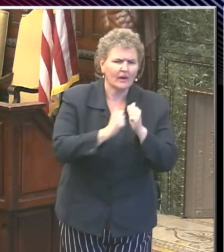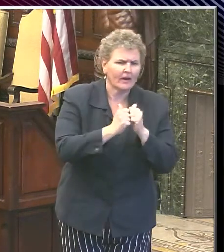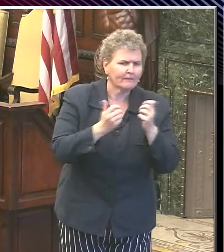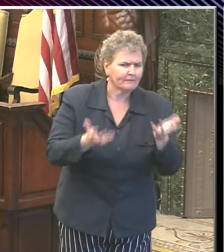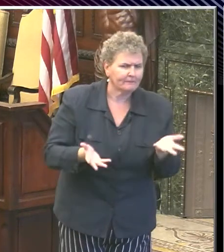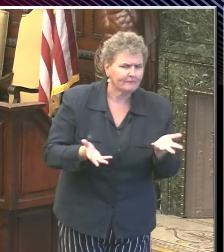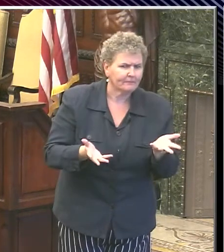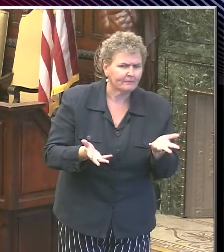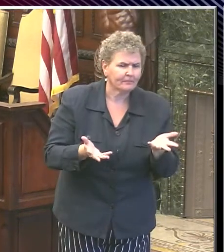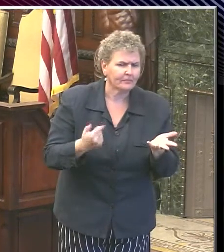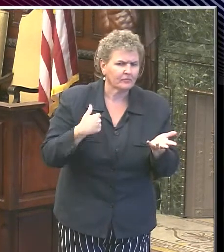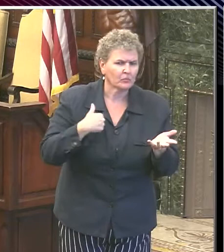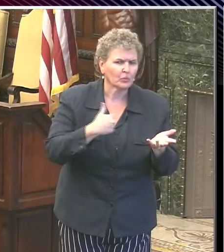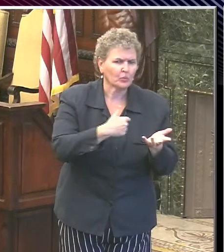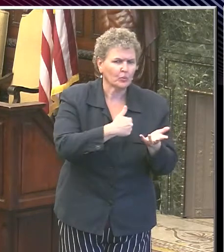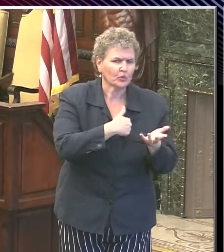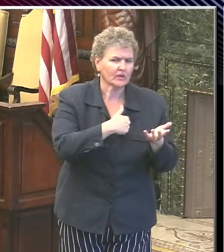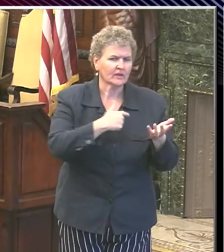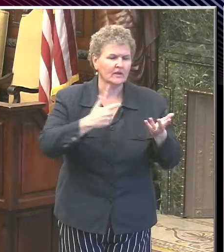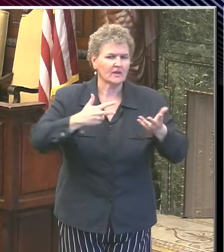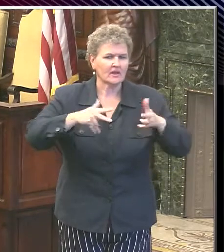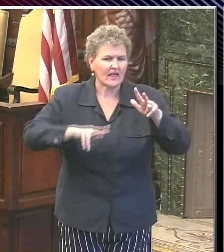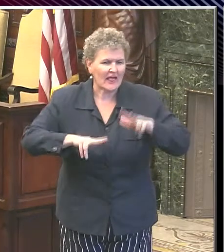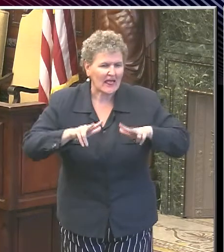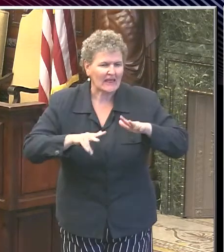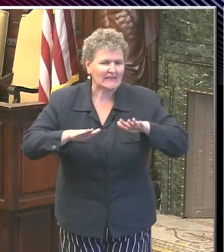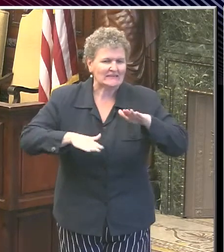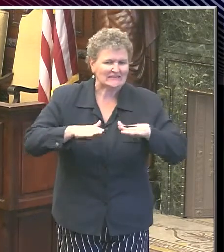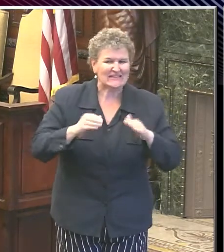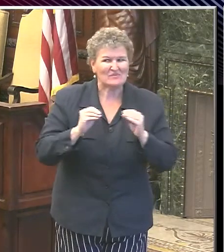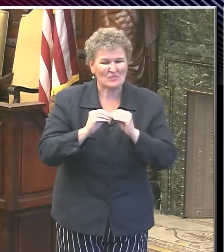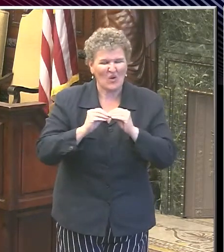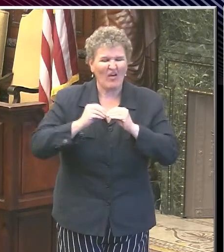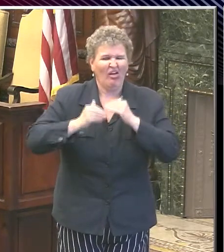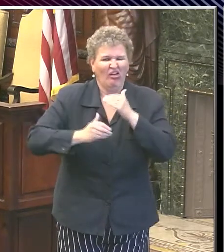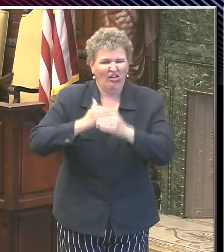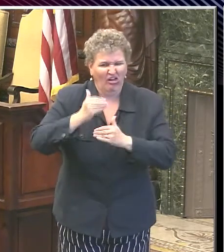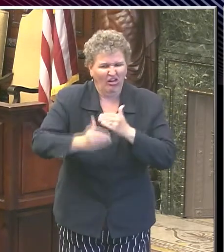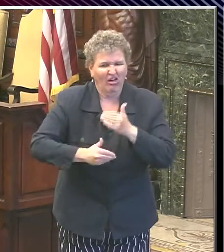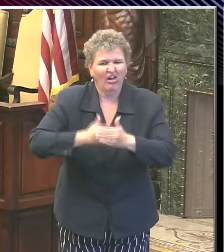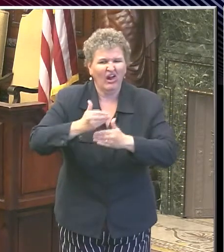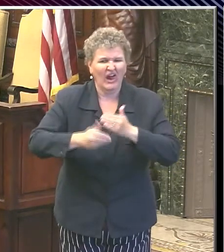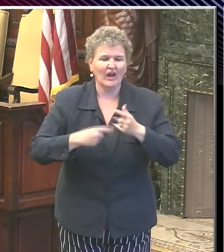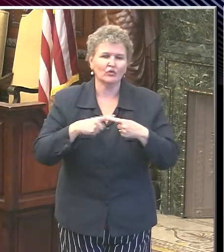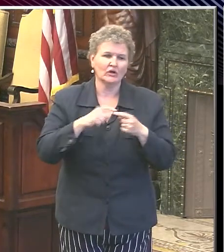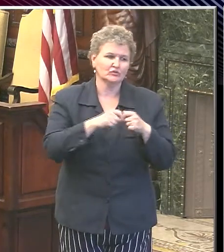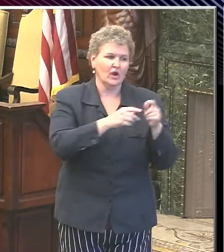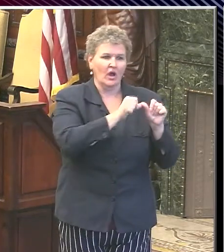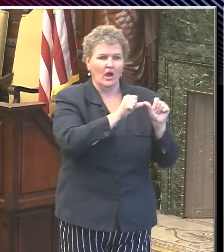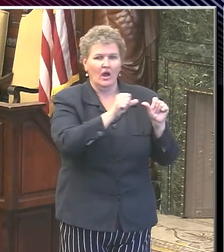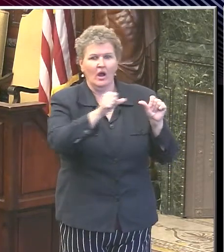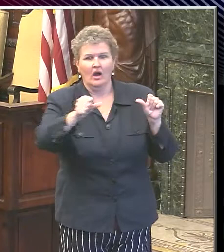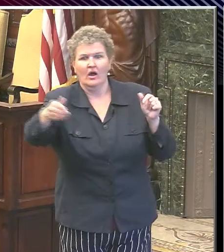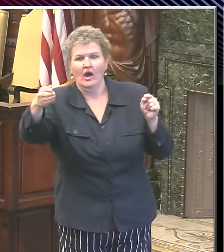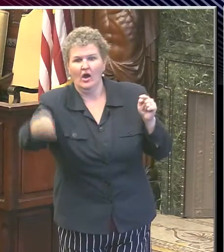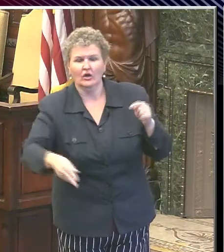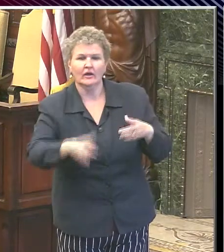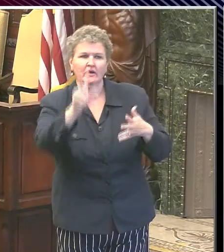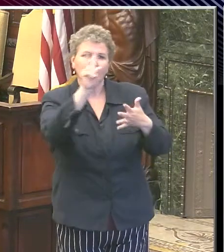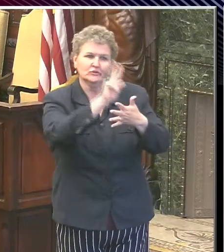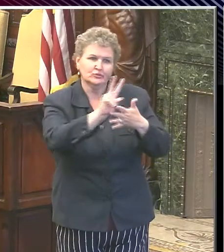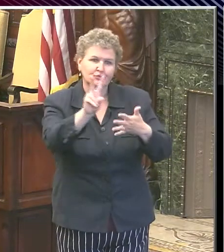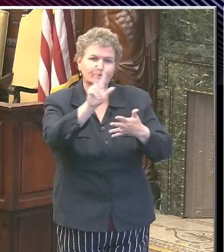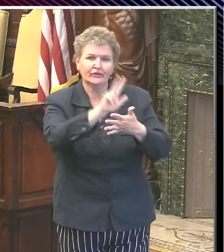HR process we're trying to get through. The last thing I had heard was three weeks, two or three weeks.